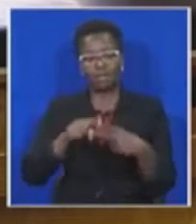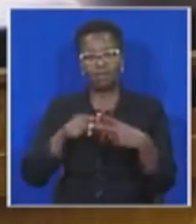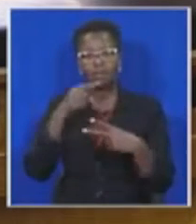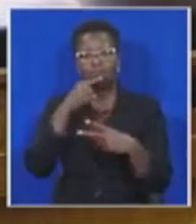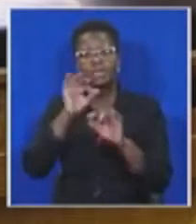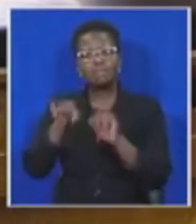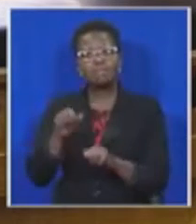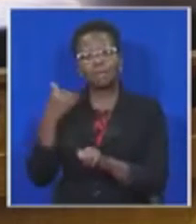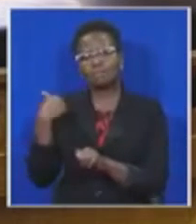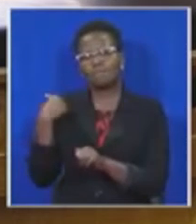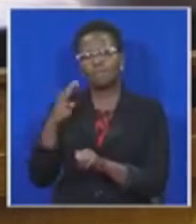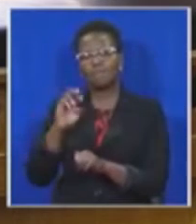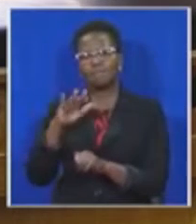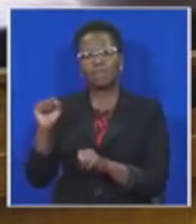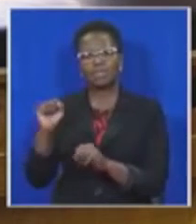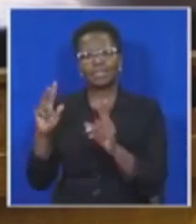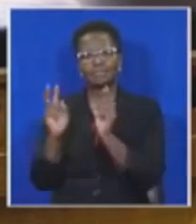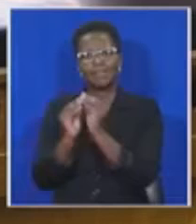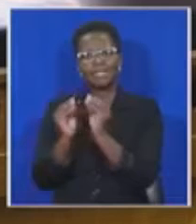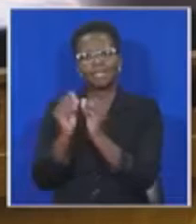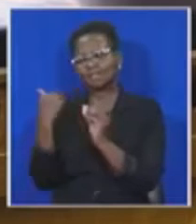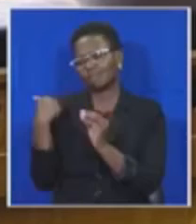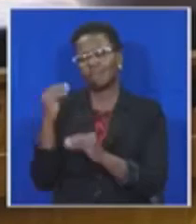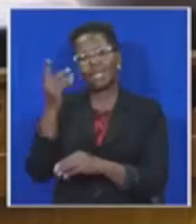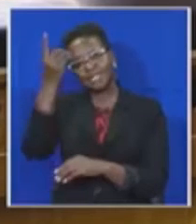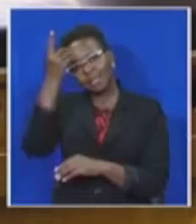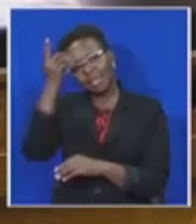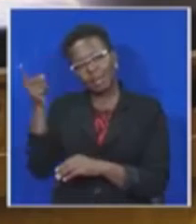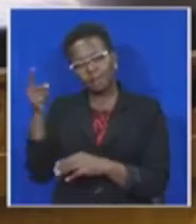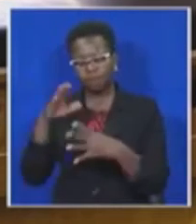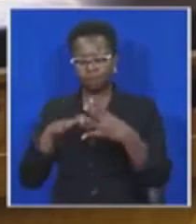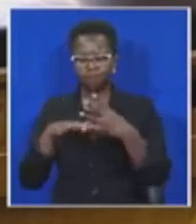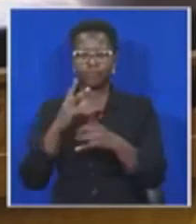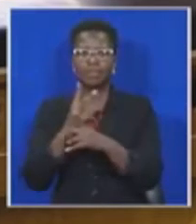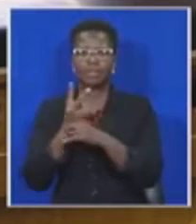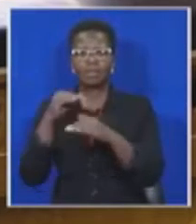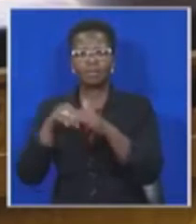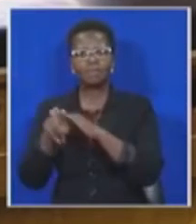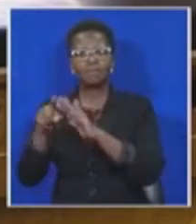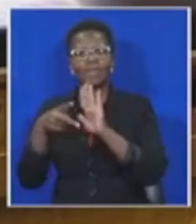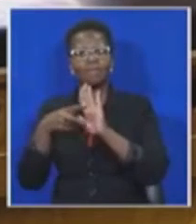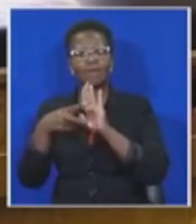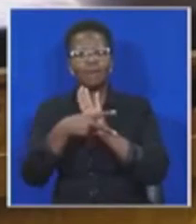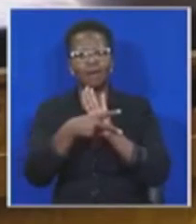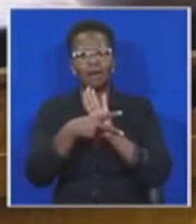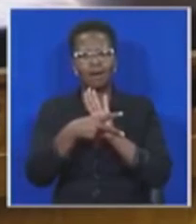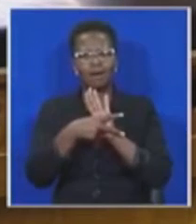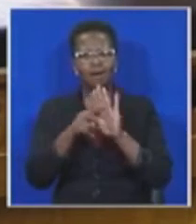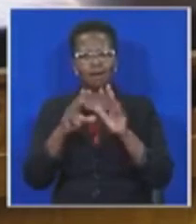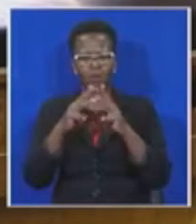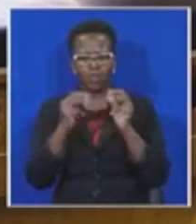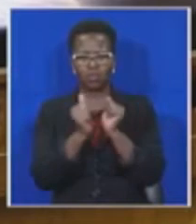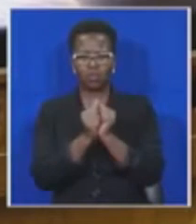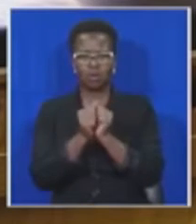during the BRICS summit meeting in Durban, the invitation to attend vendor parade workshops sent to the Republic of Korea,